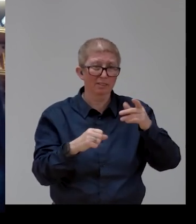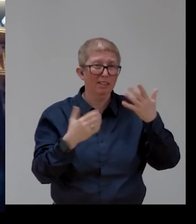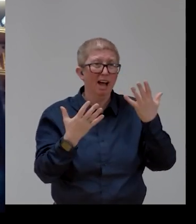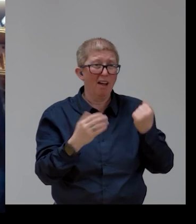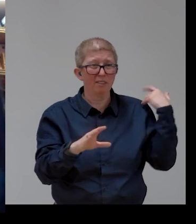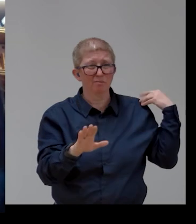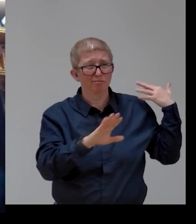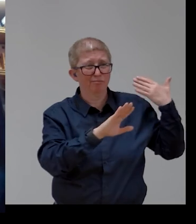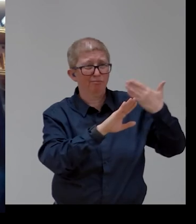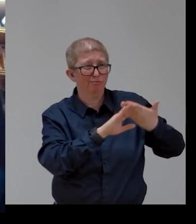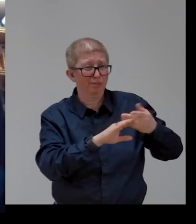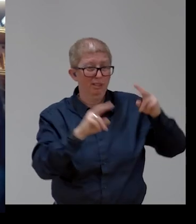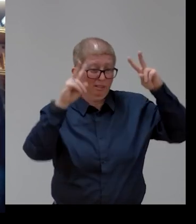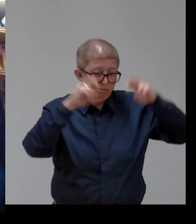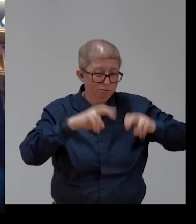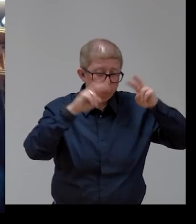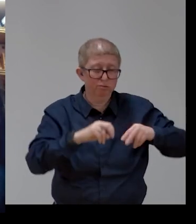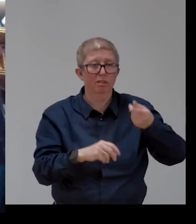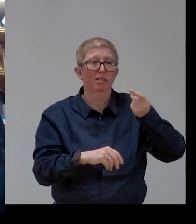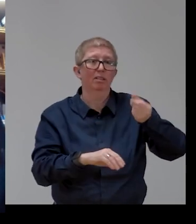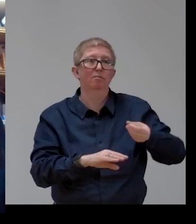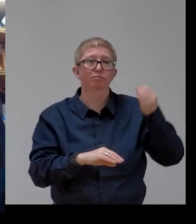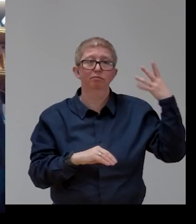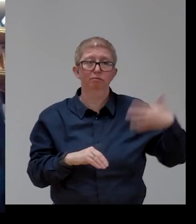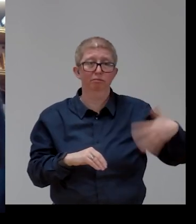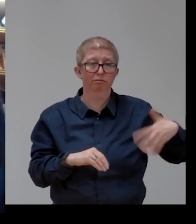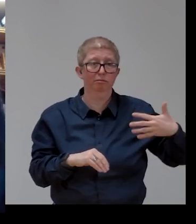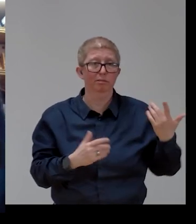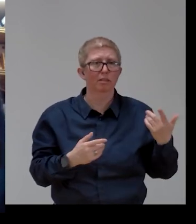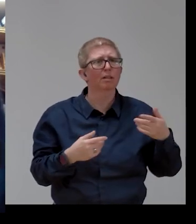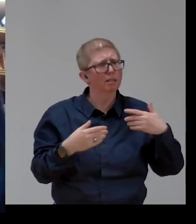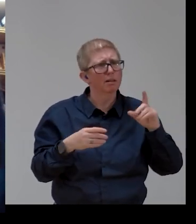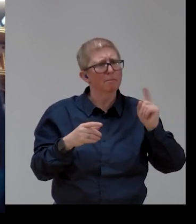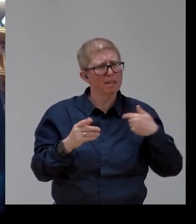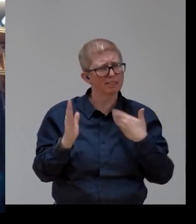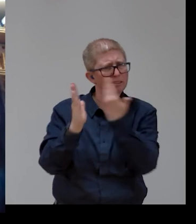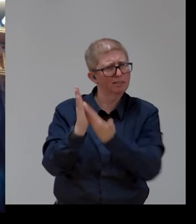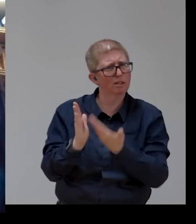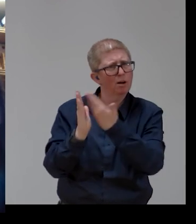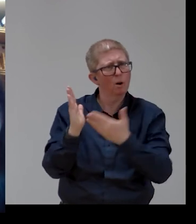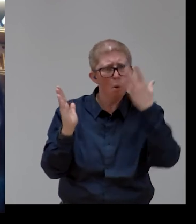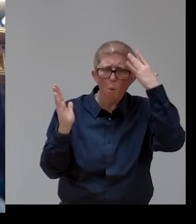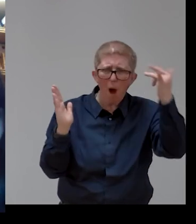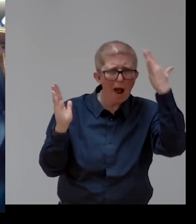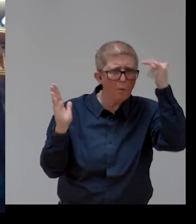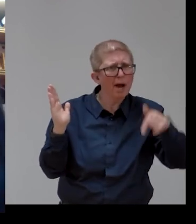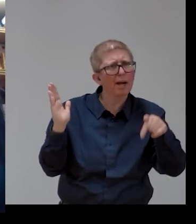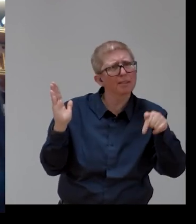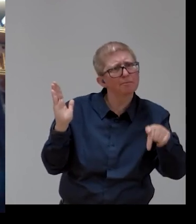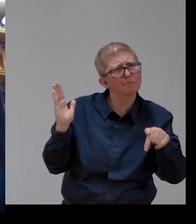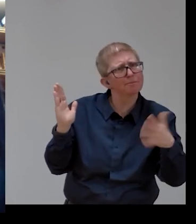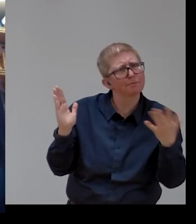So, we need to find the argumentation or the reasons for that high cost in other